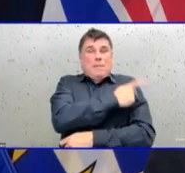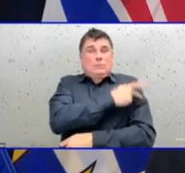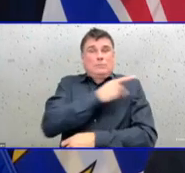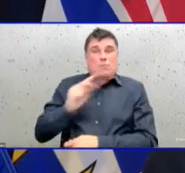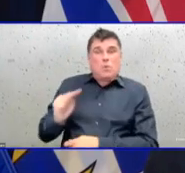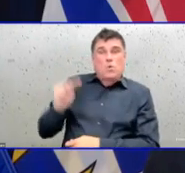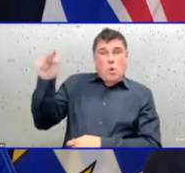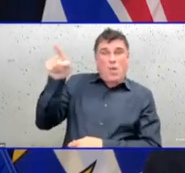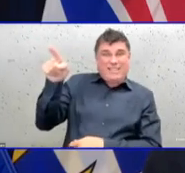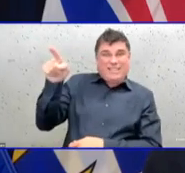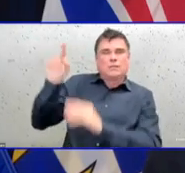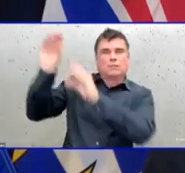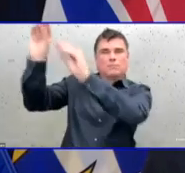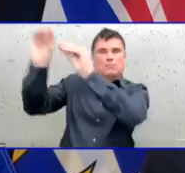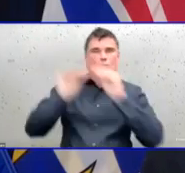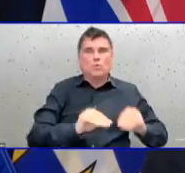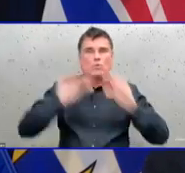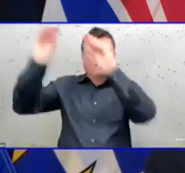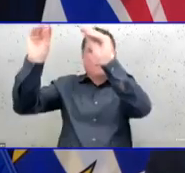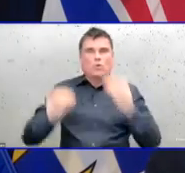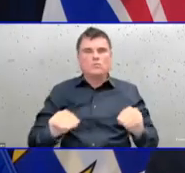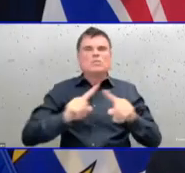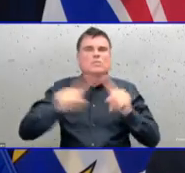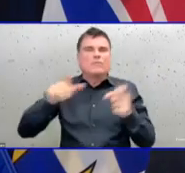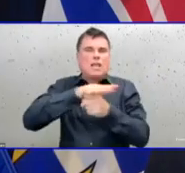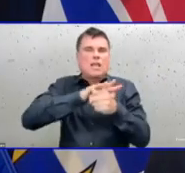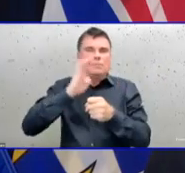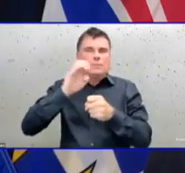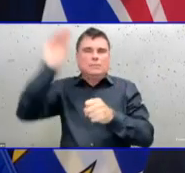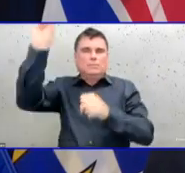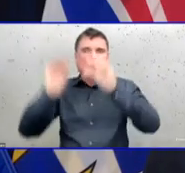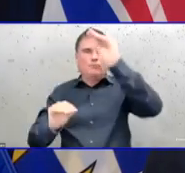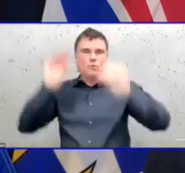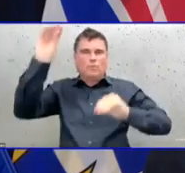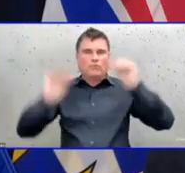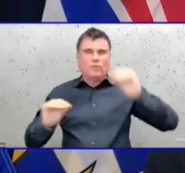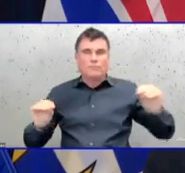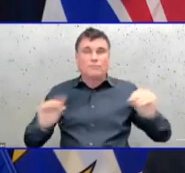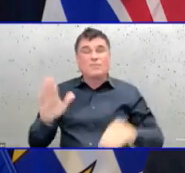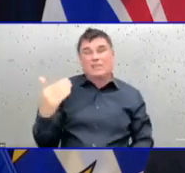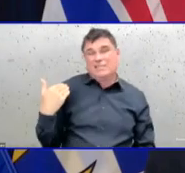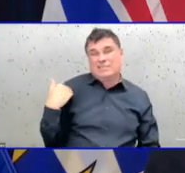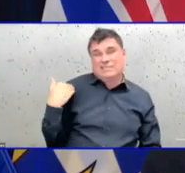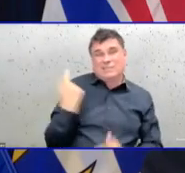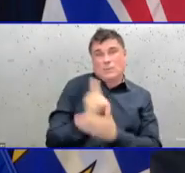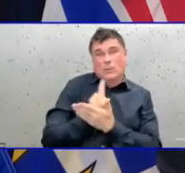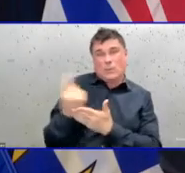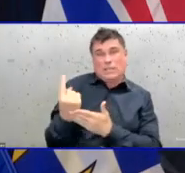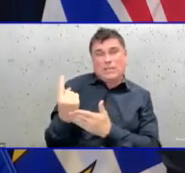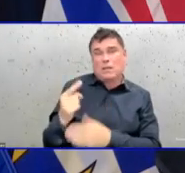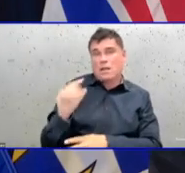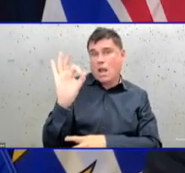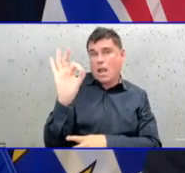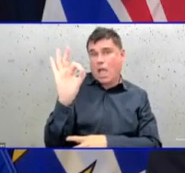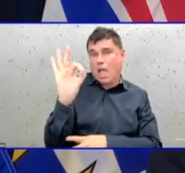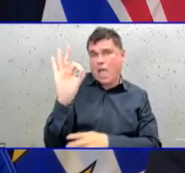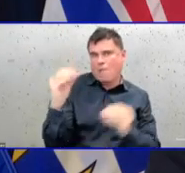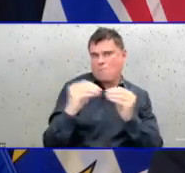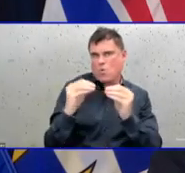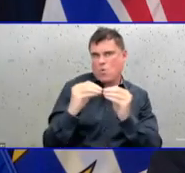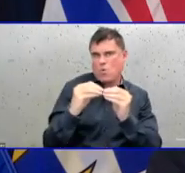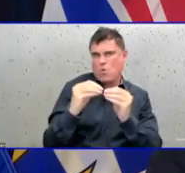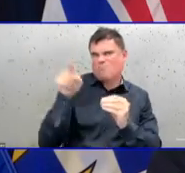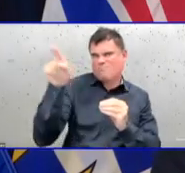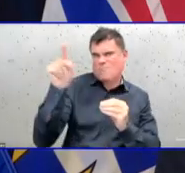9 more have been transferred, 6 from the two Peace River local health areas. And what this tells us, what Dr. Henry's modeling